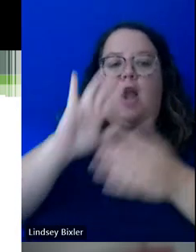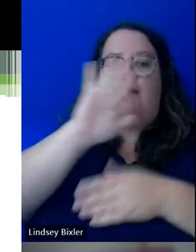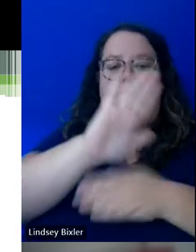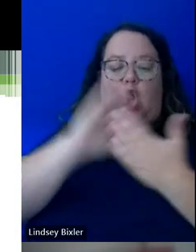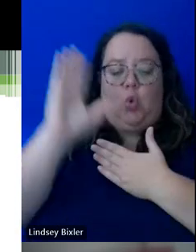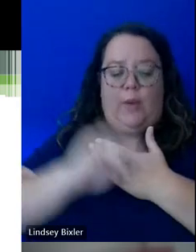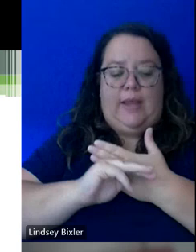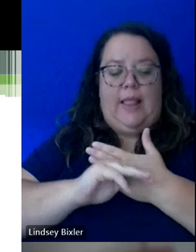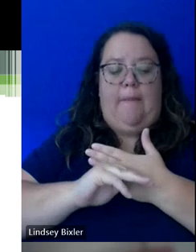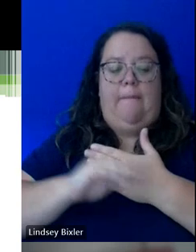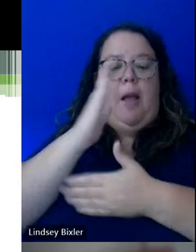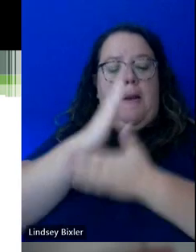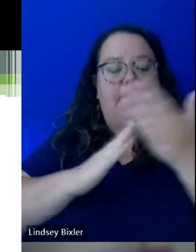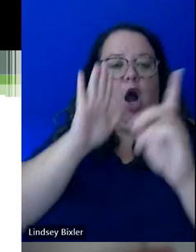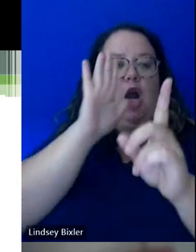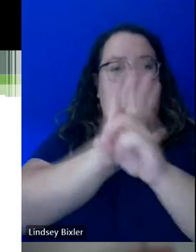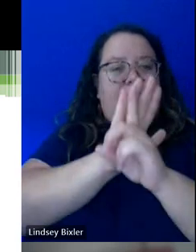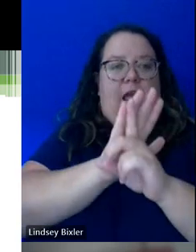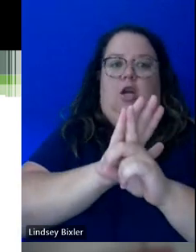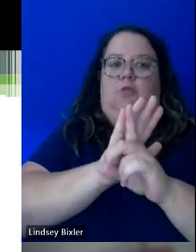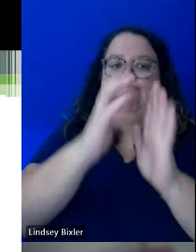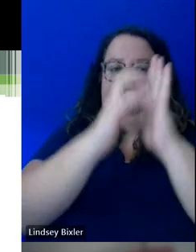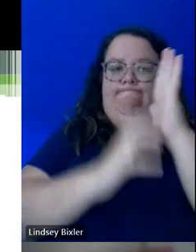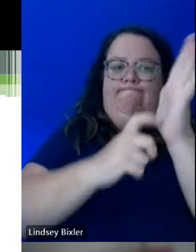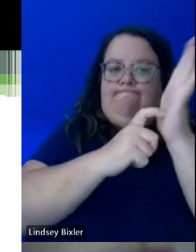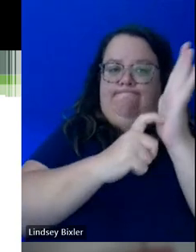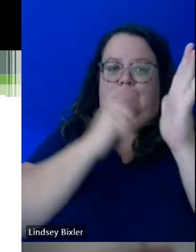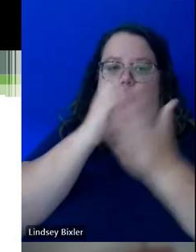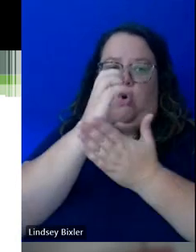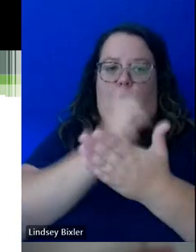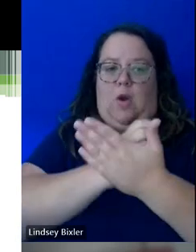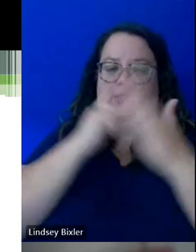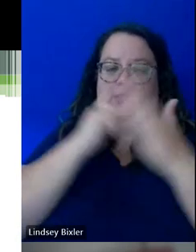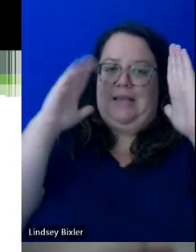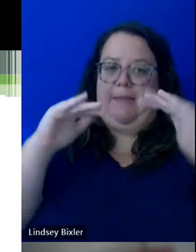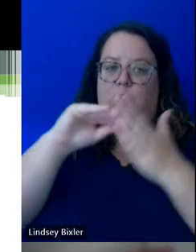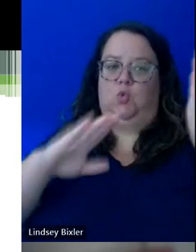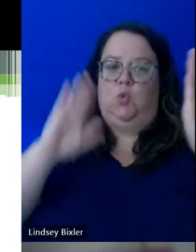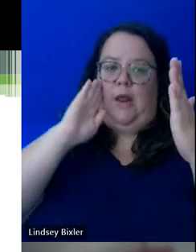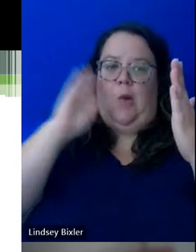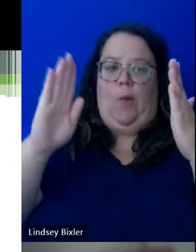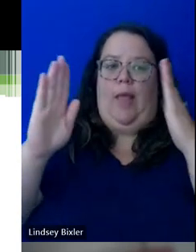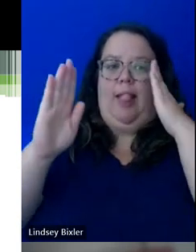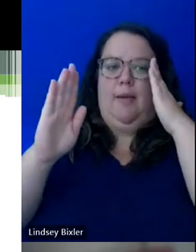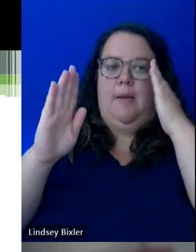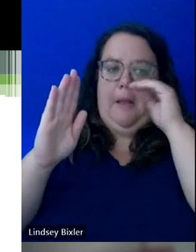part of their catalog of courses expected that a student is going to